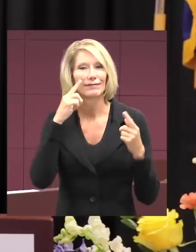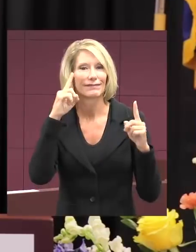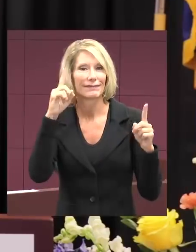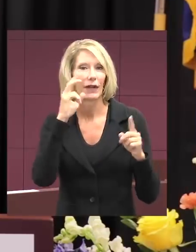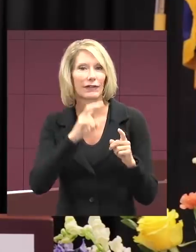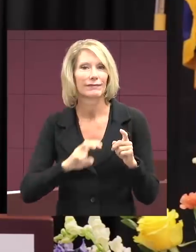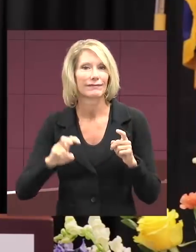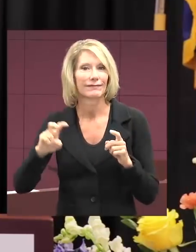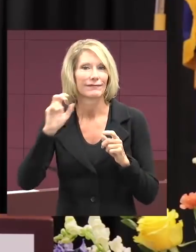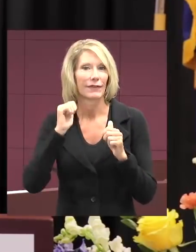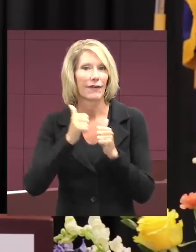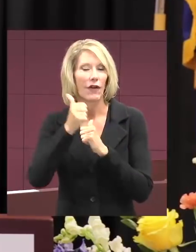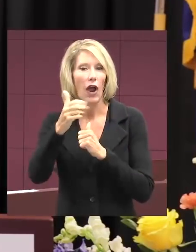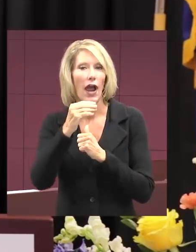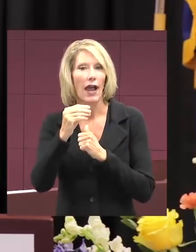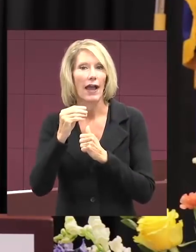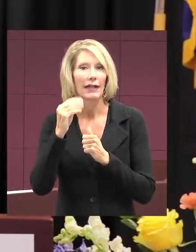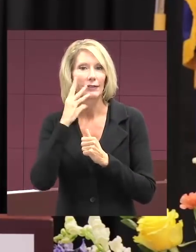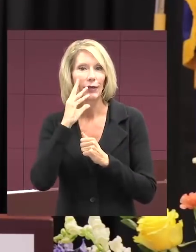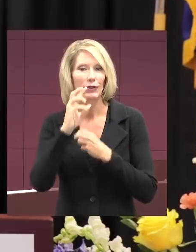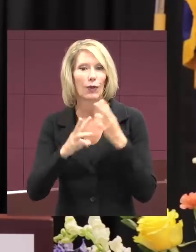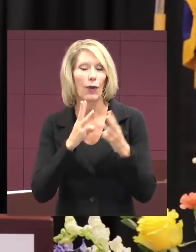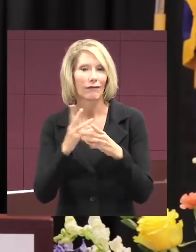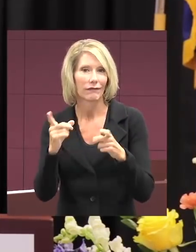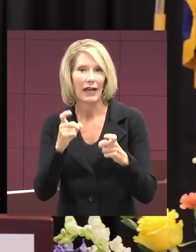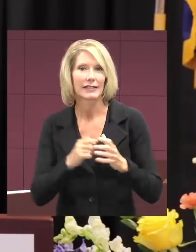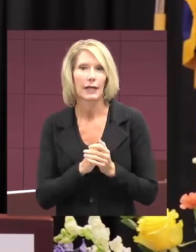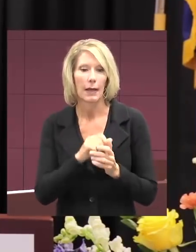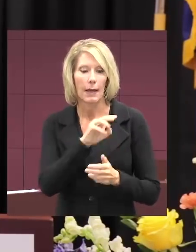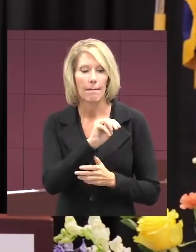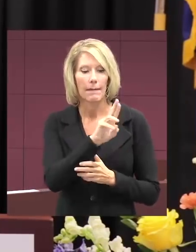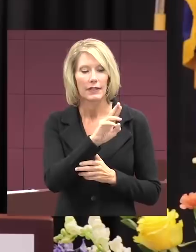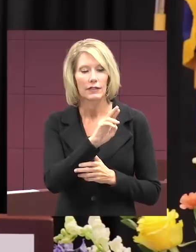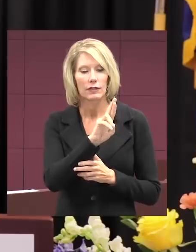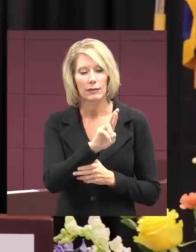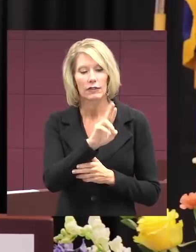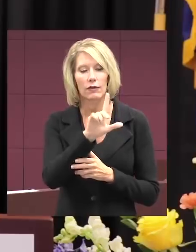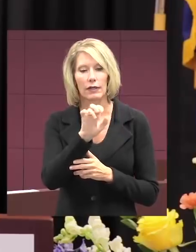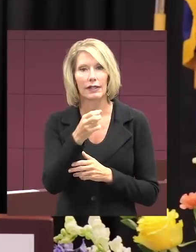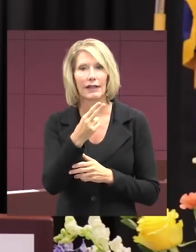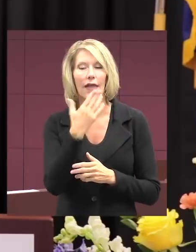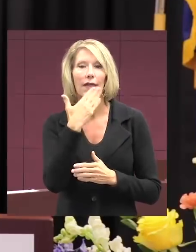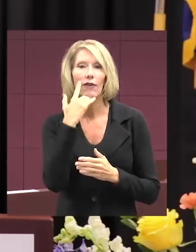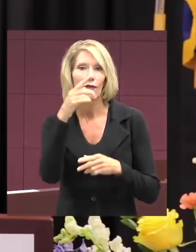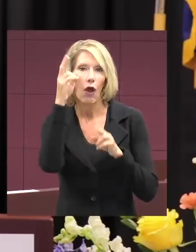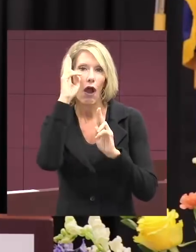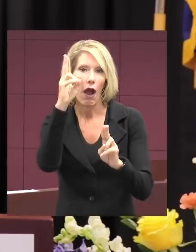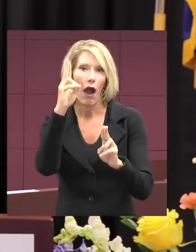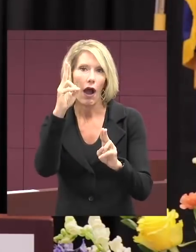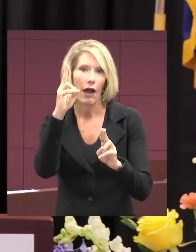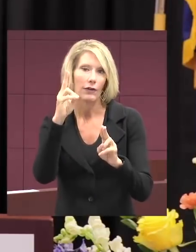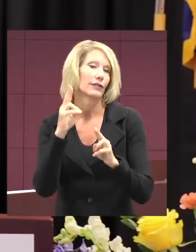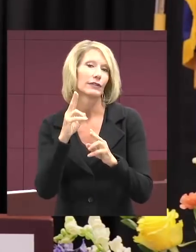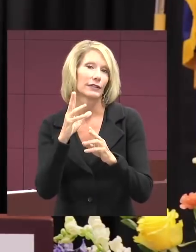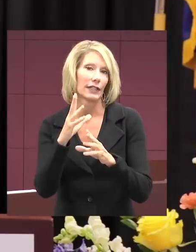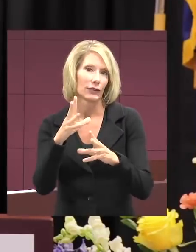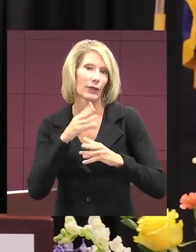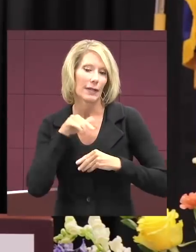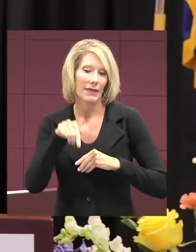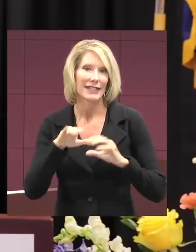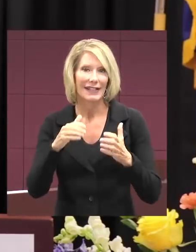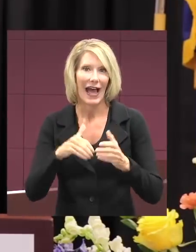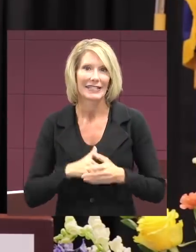around the world fast. Mr. Lee, thank you for allowing me to honor the honor to accept this class.